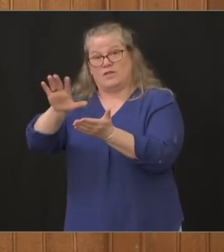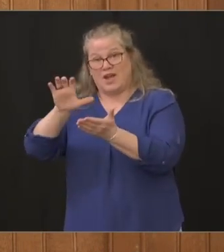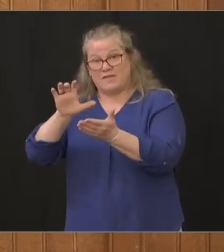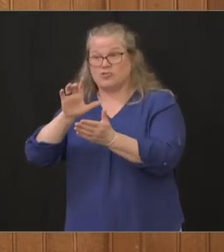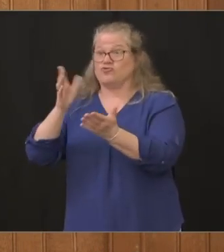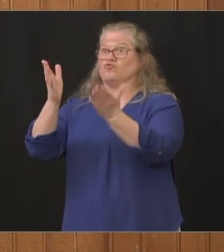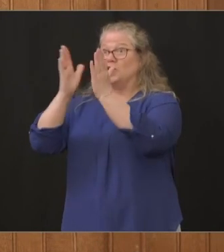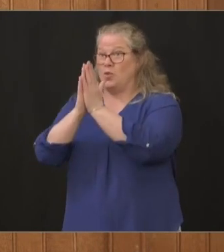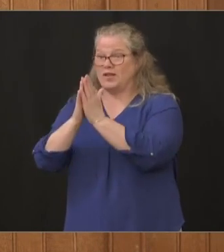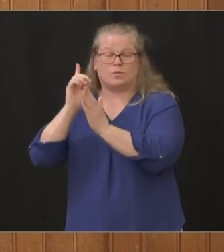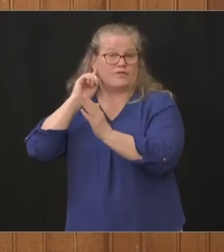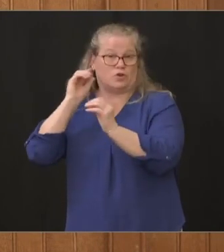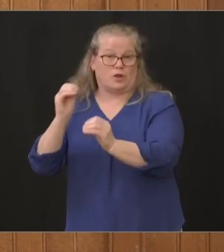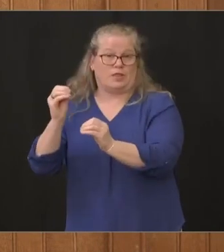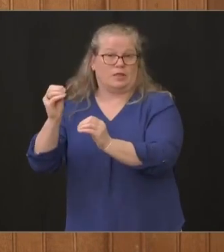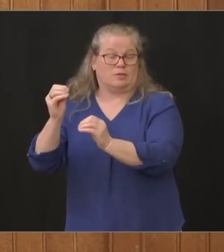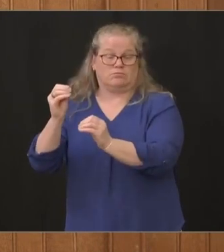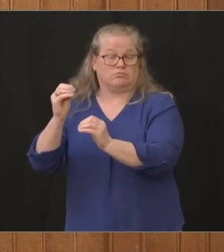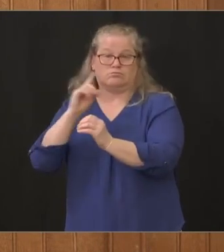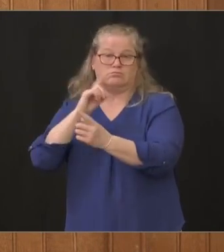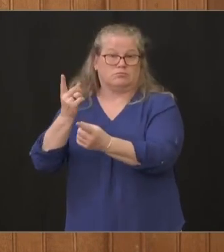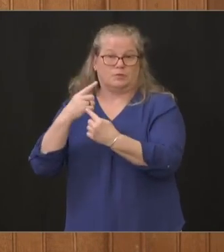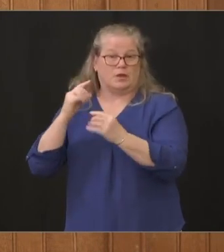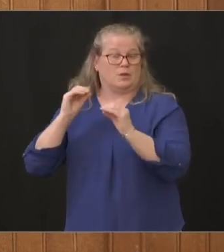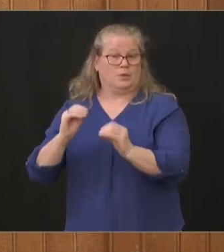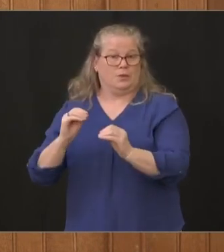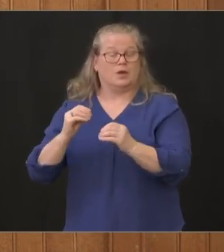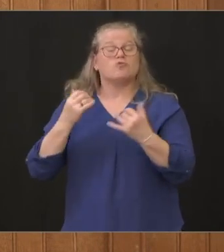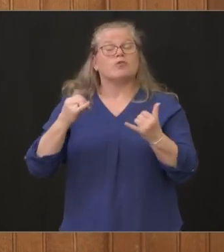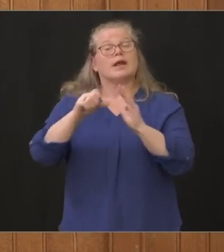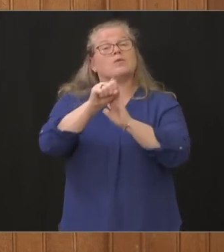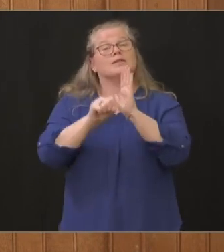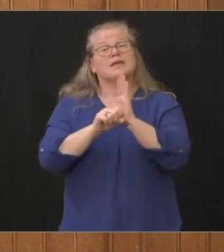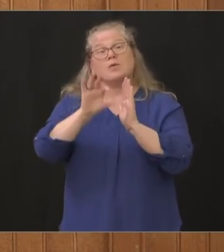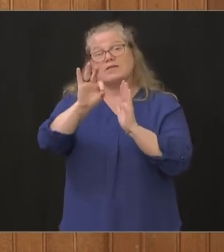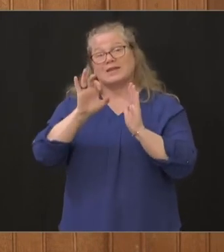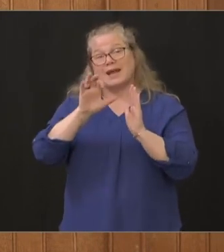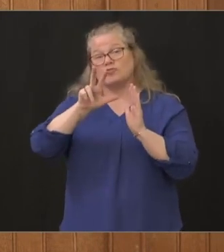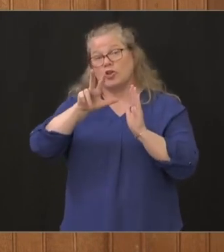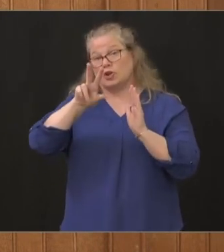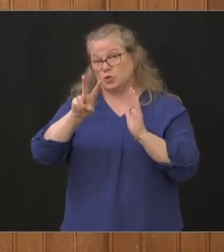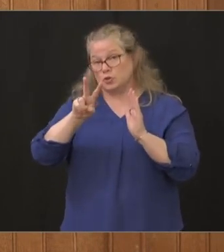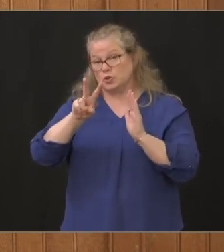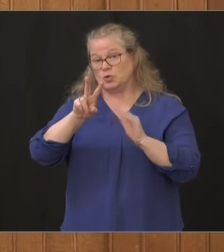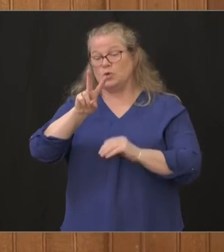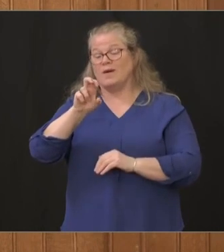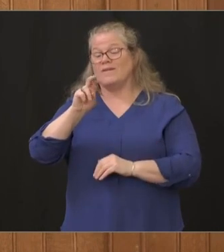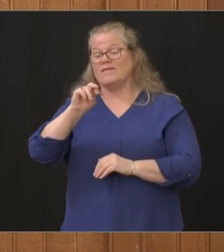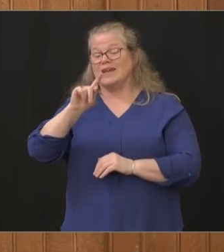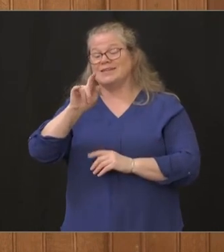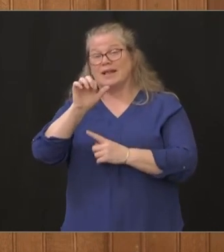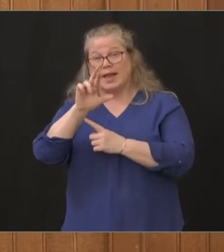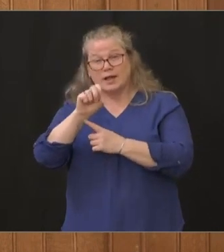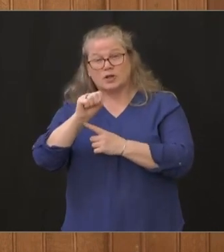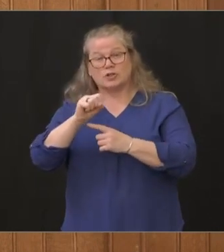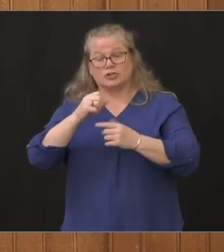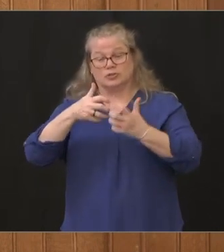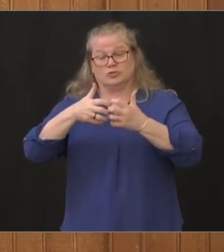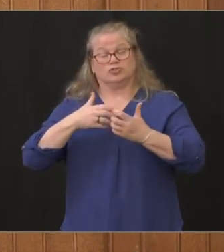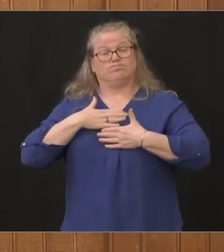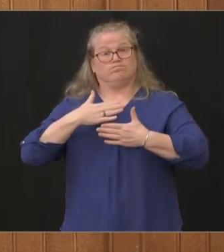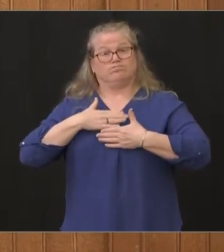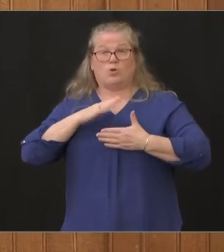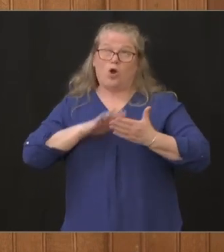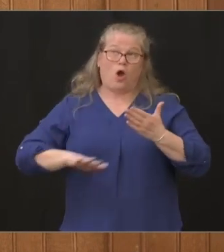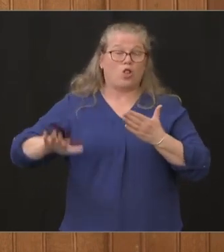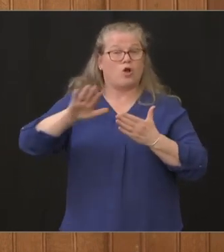existing inventory in the state right now we have 932 ventilators um across our hospital system currently how